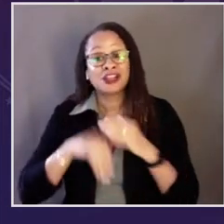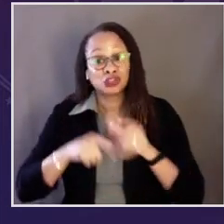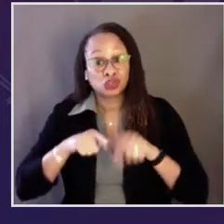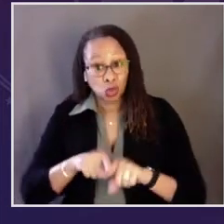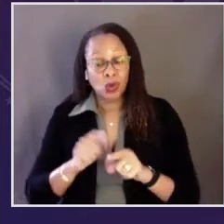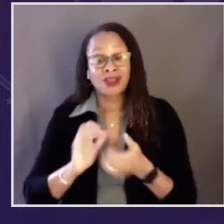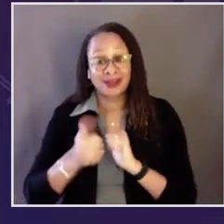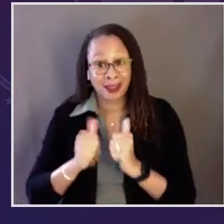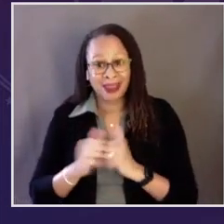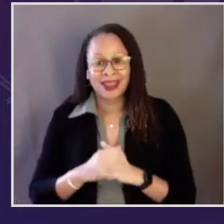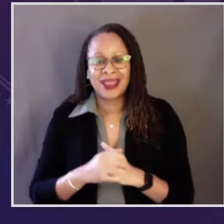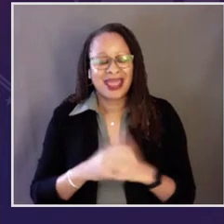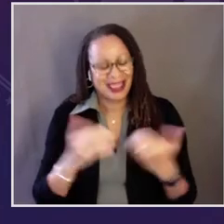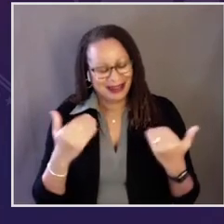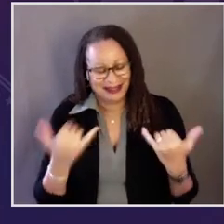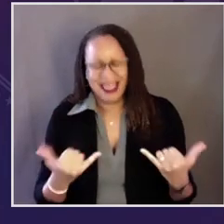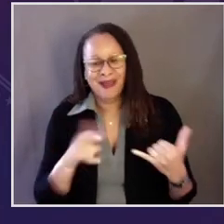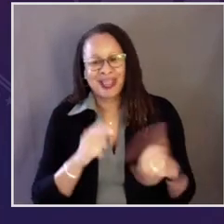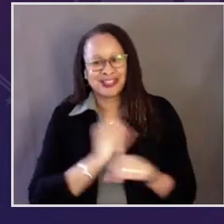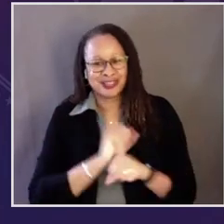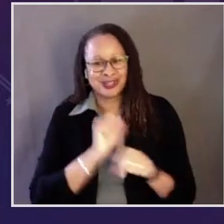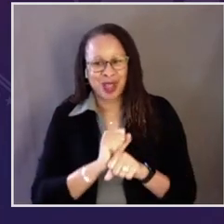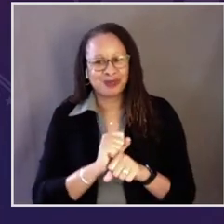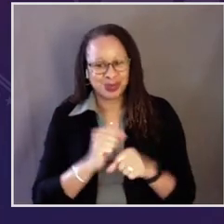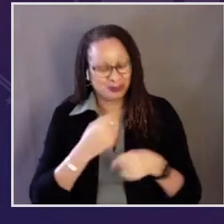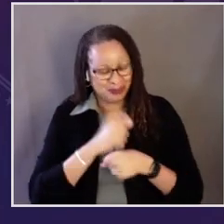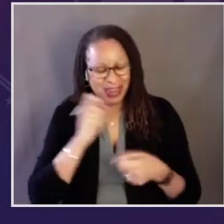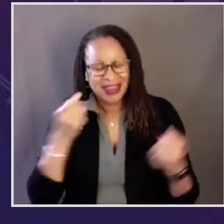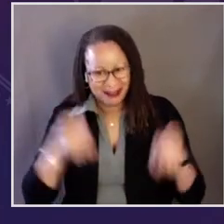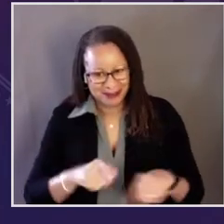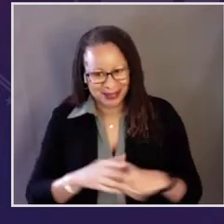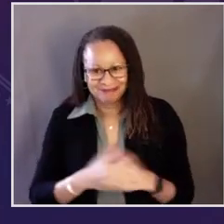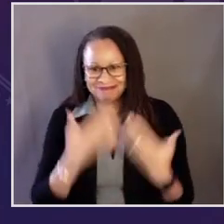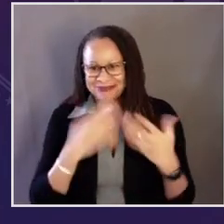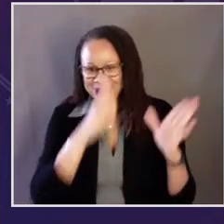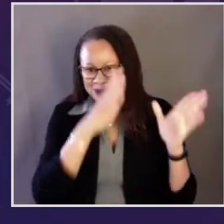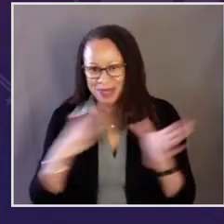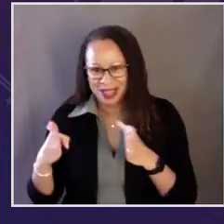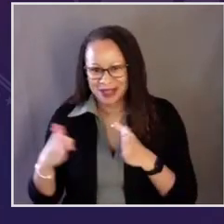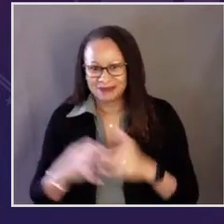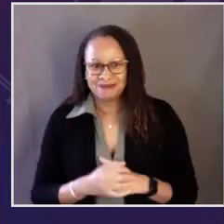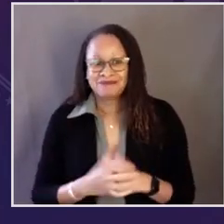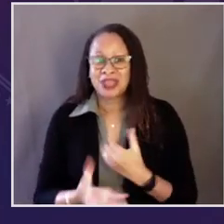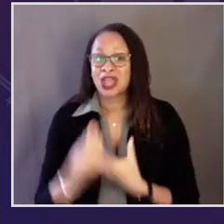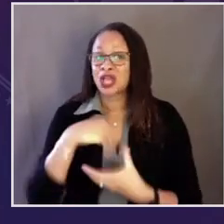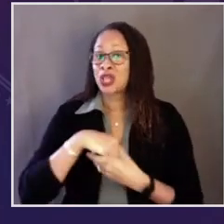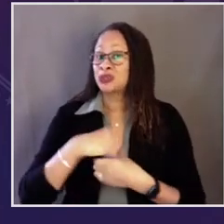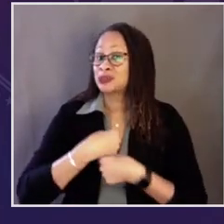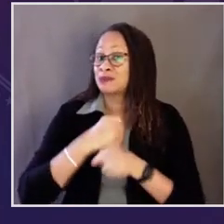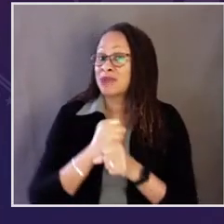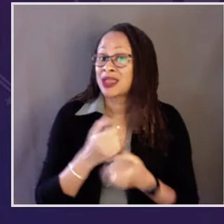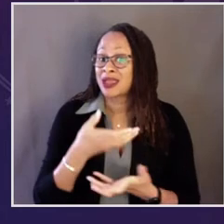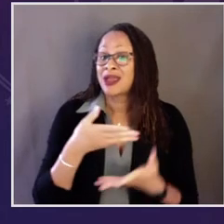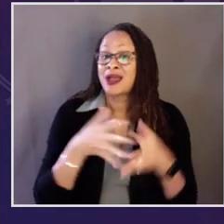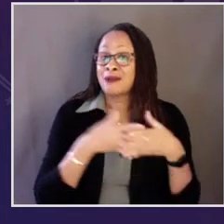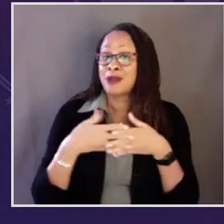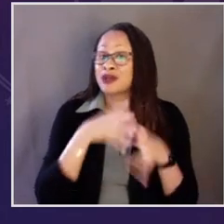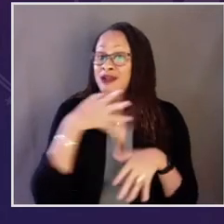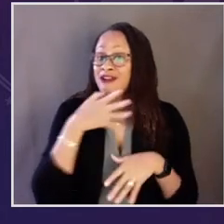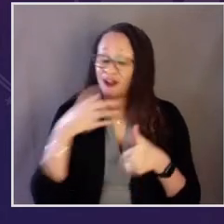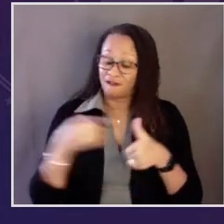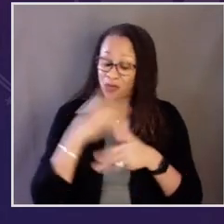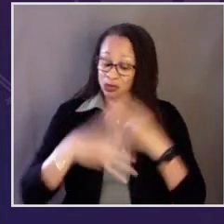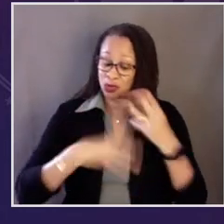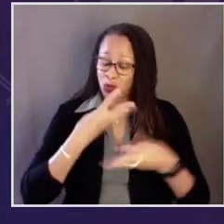plan for America in the campaign and he now has the dubious distinction of having to carry it out. It's a good plan.